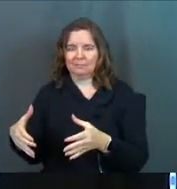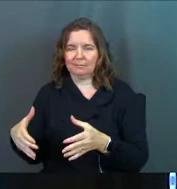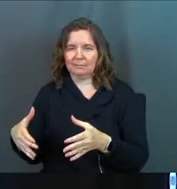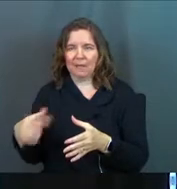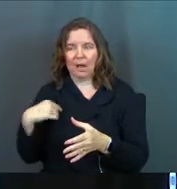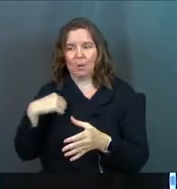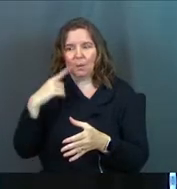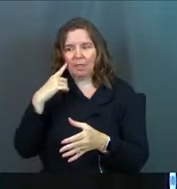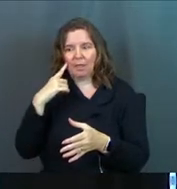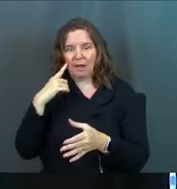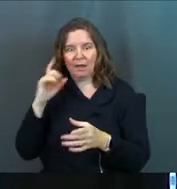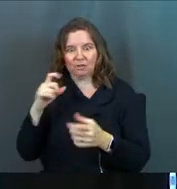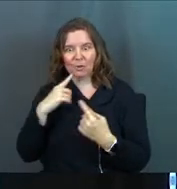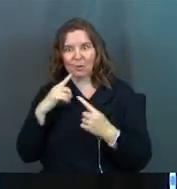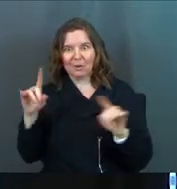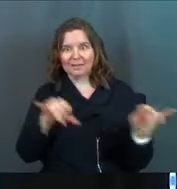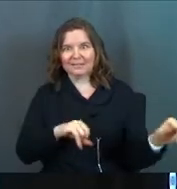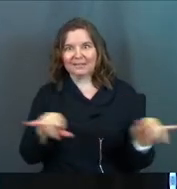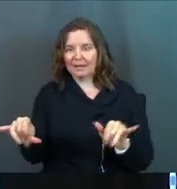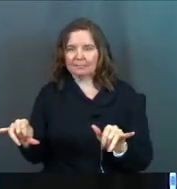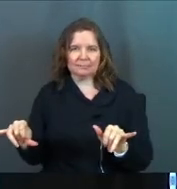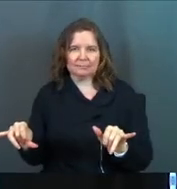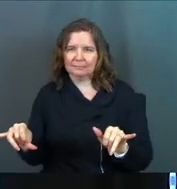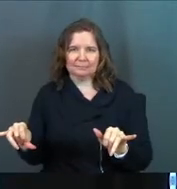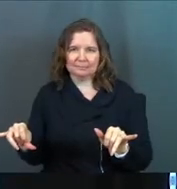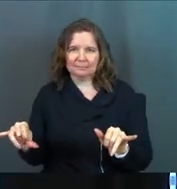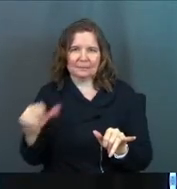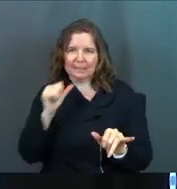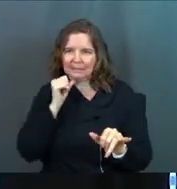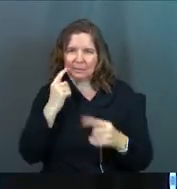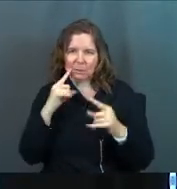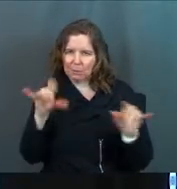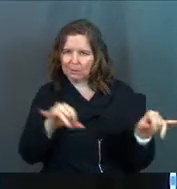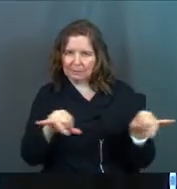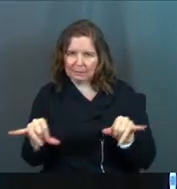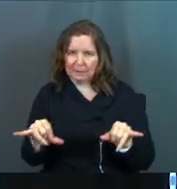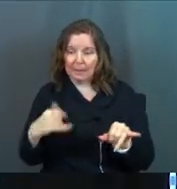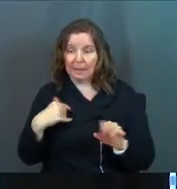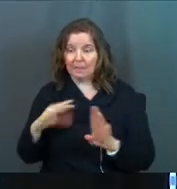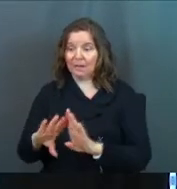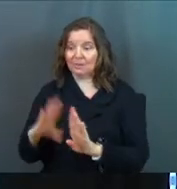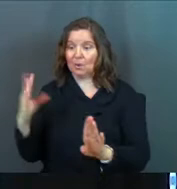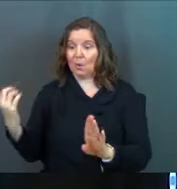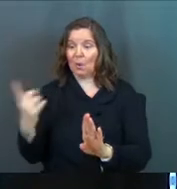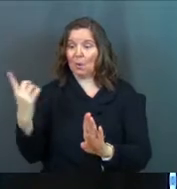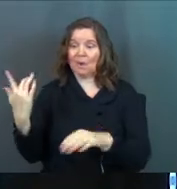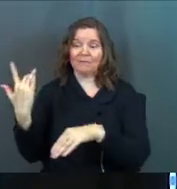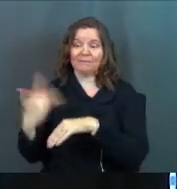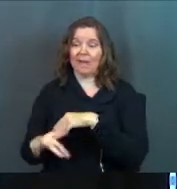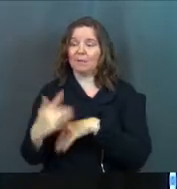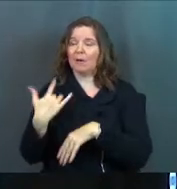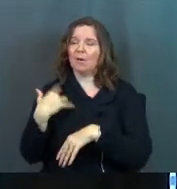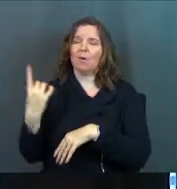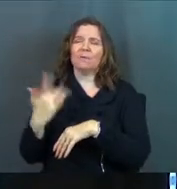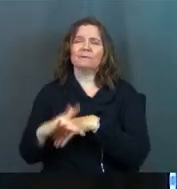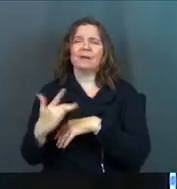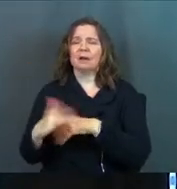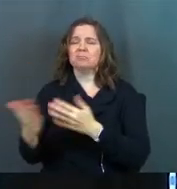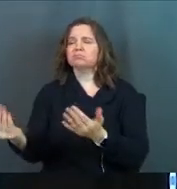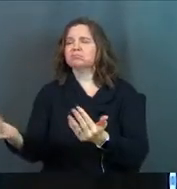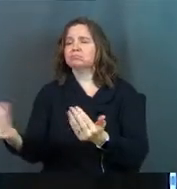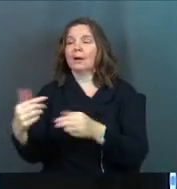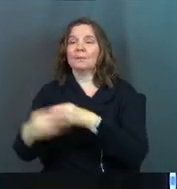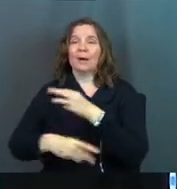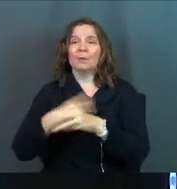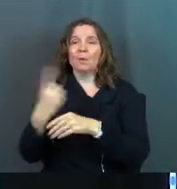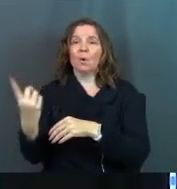and we think that it ought to work. And it doesn't. My door's always open. My